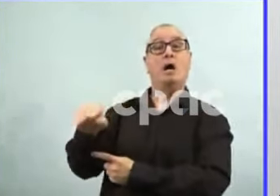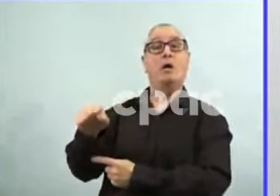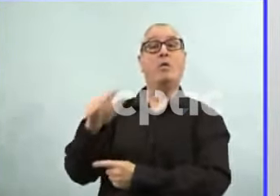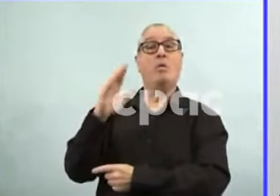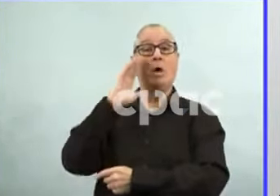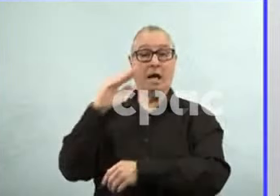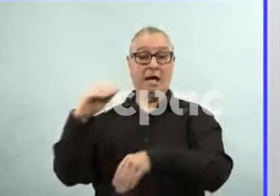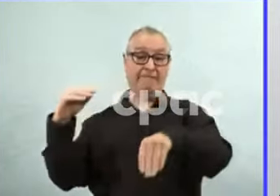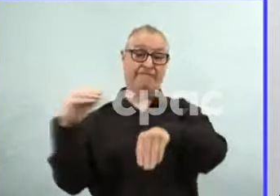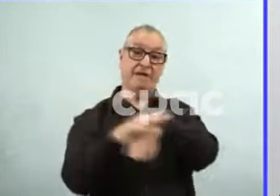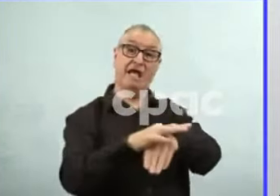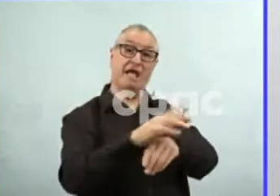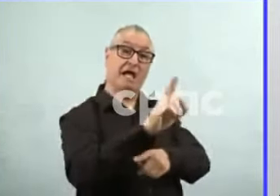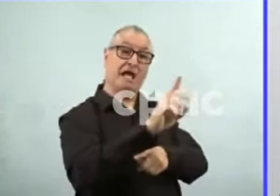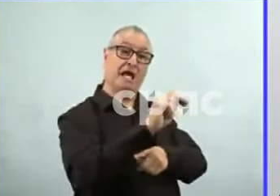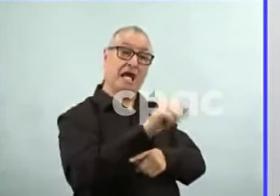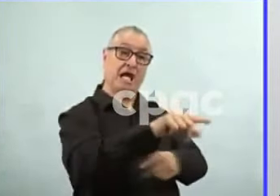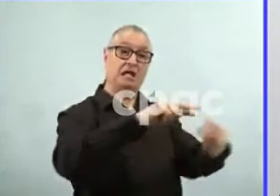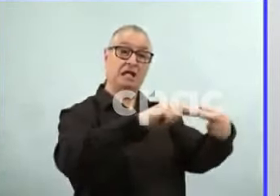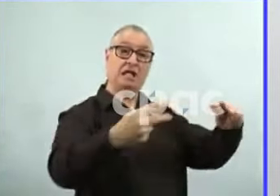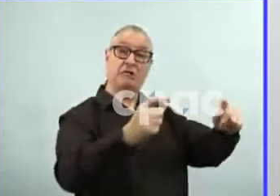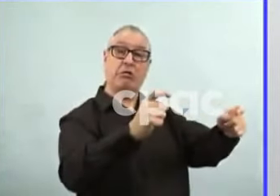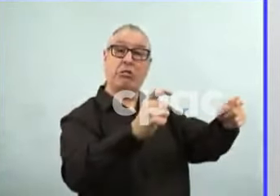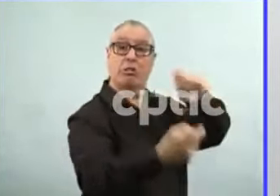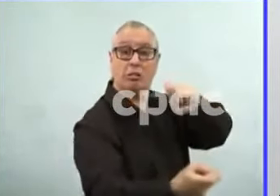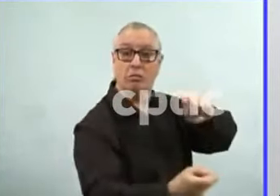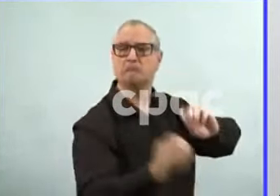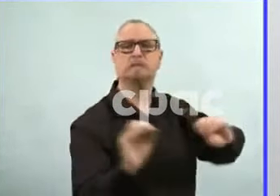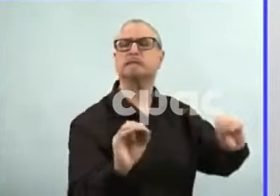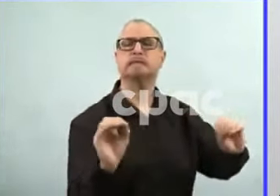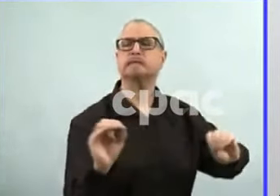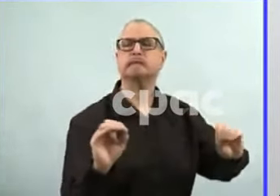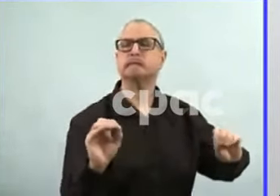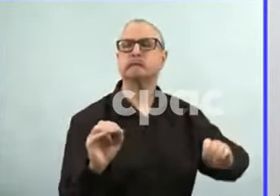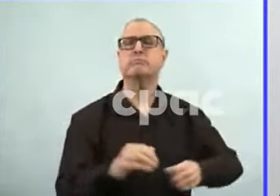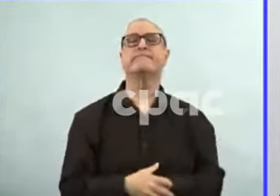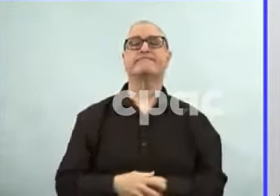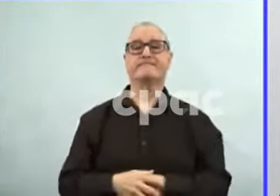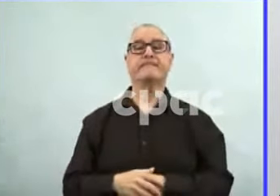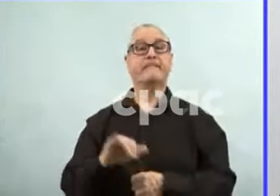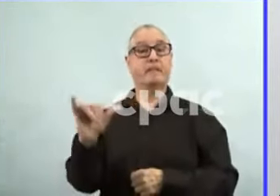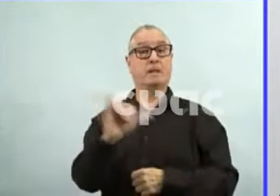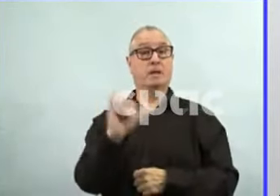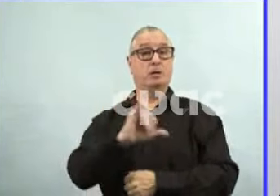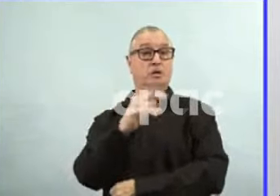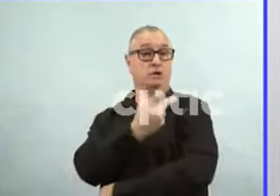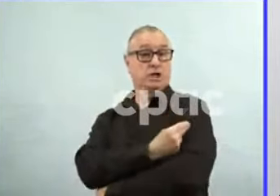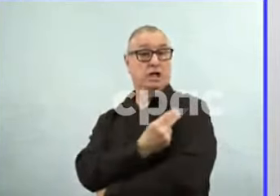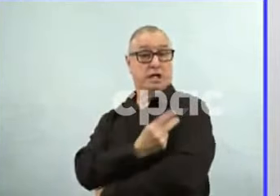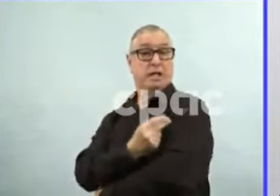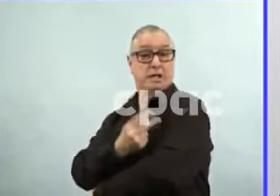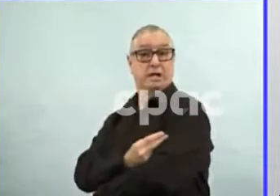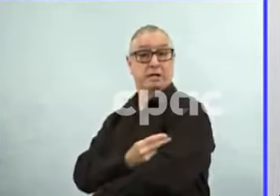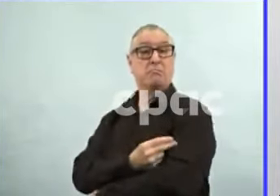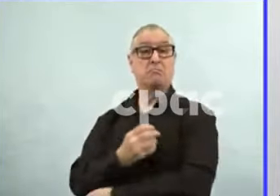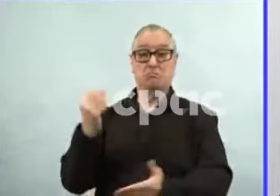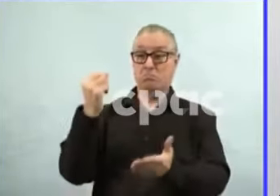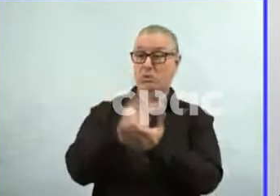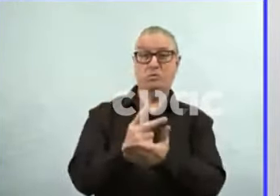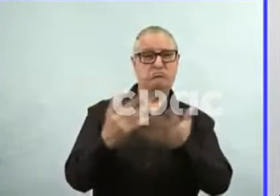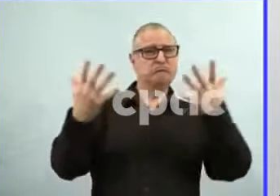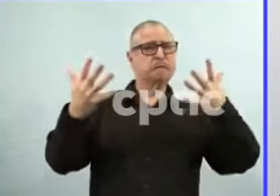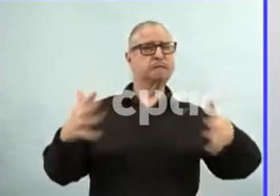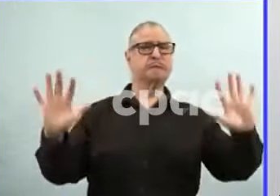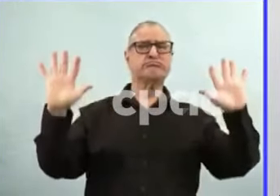What's more, checking the safety of the vaccines doesn't stop after they've been registered for use. Once a vaccine has been